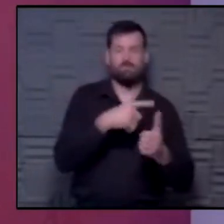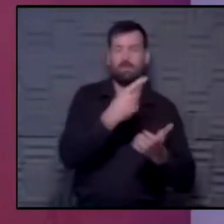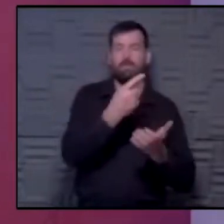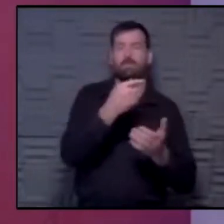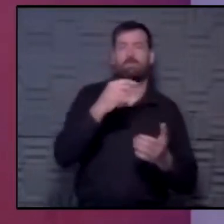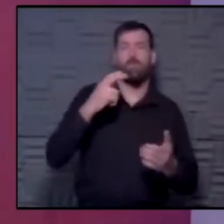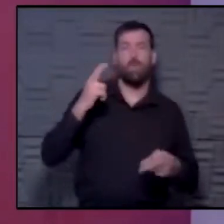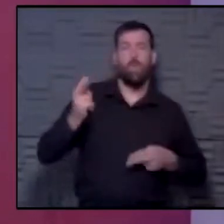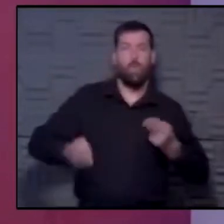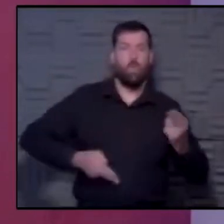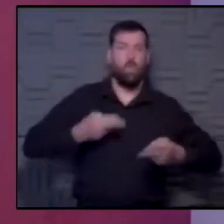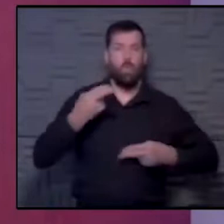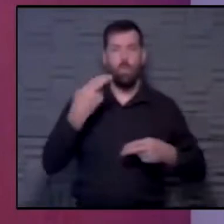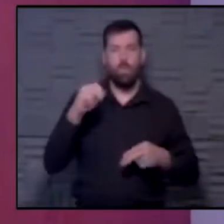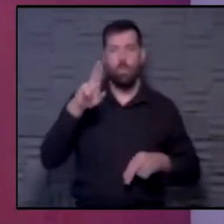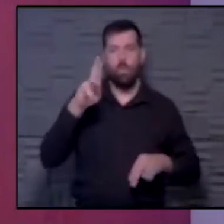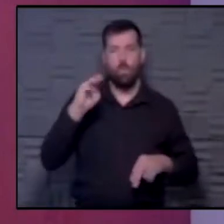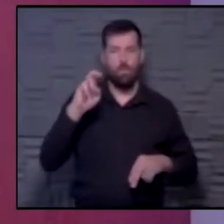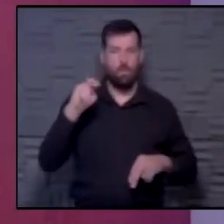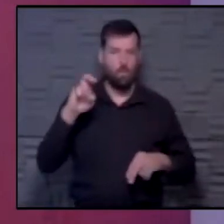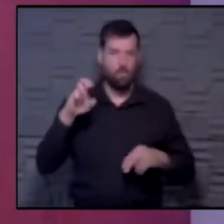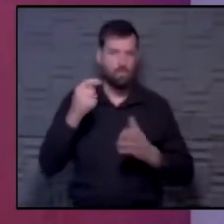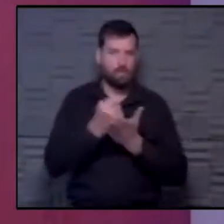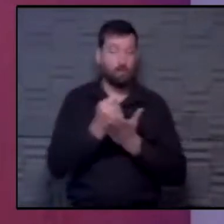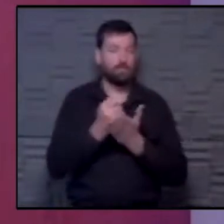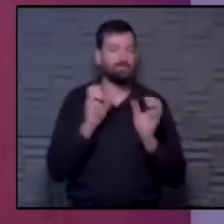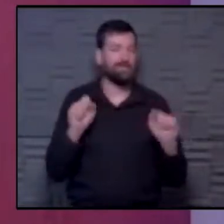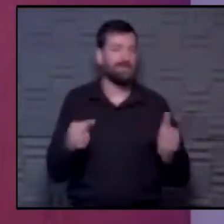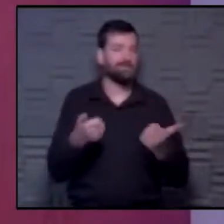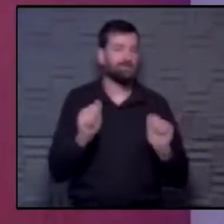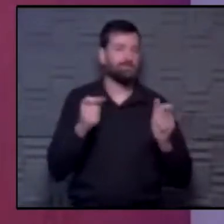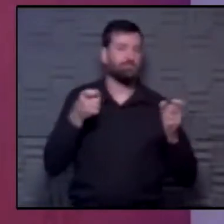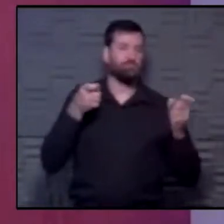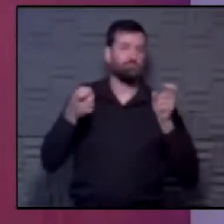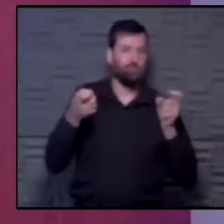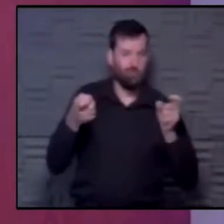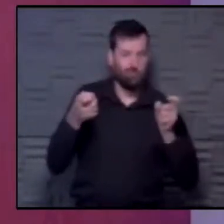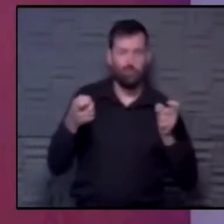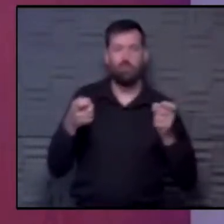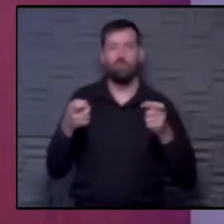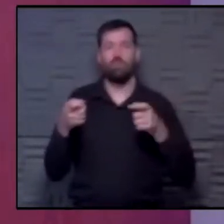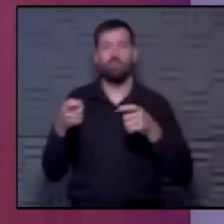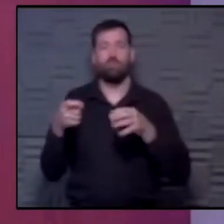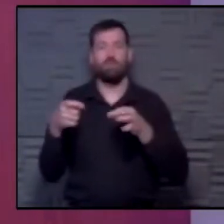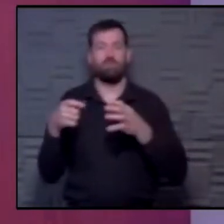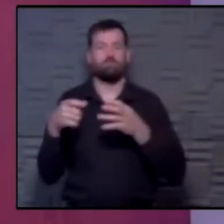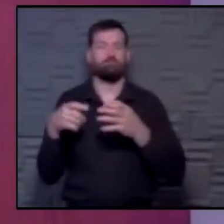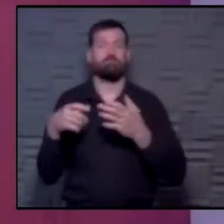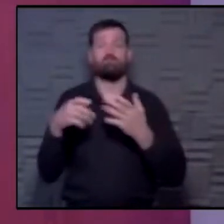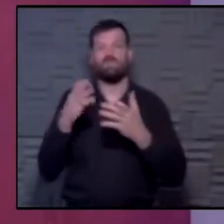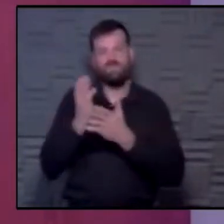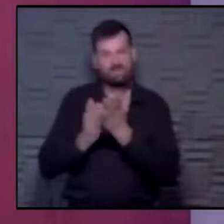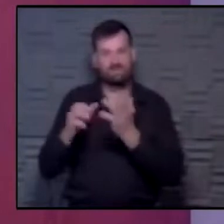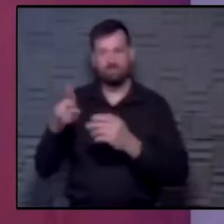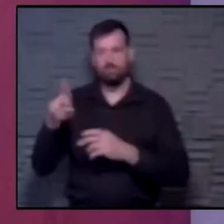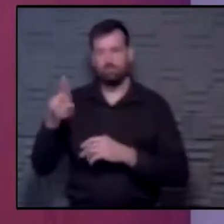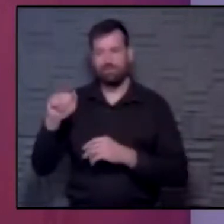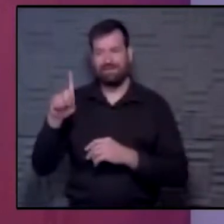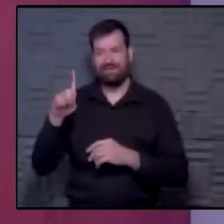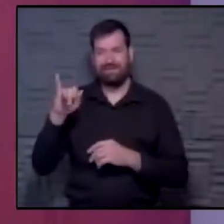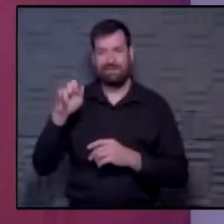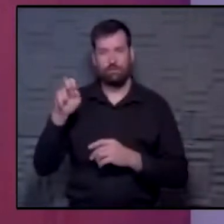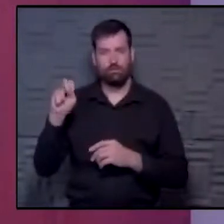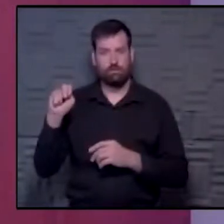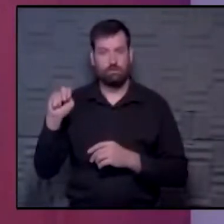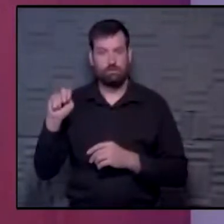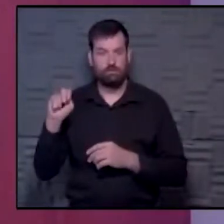surgery, which would sort of control the cancer and even start to treat it before surgery if it had to be delayed. Some patients could start radiation for other